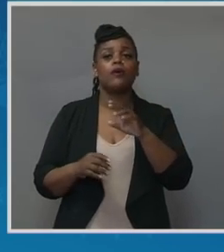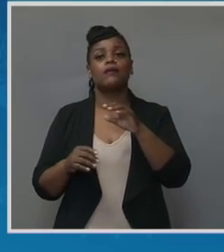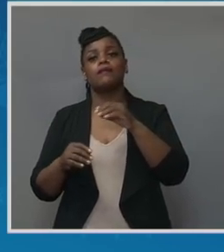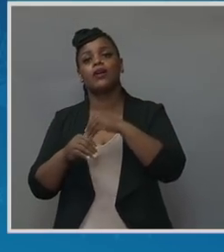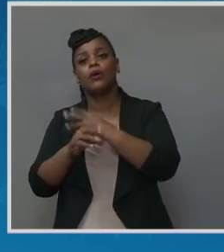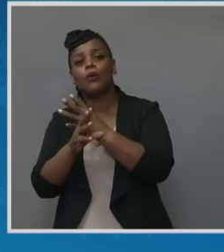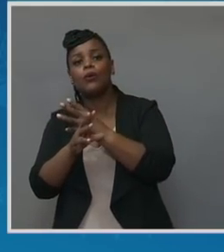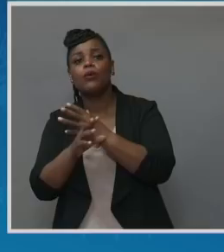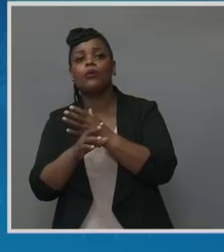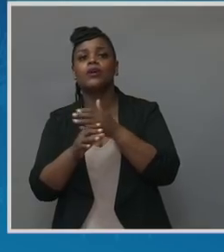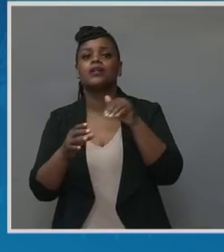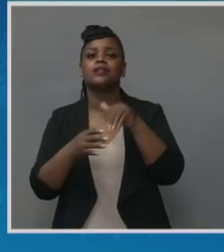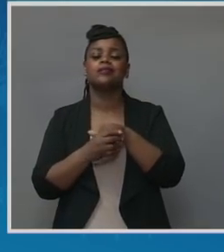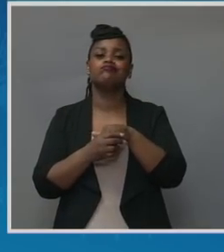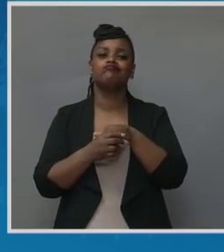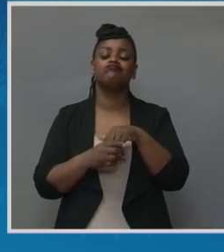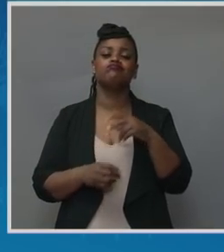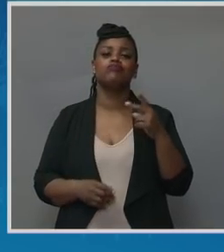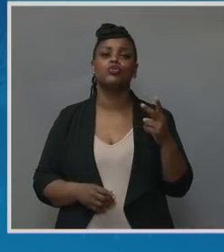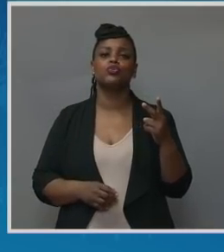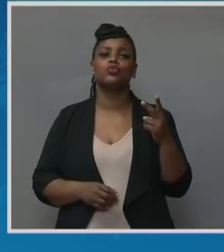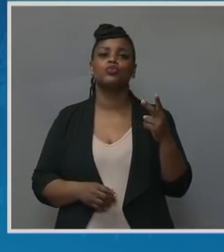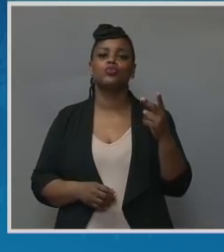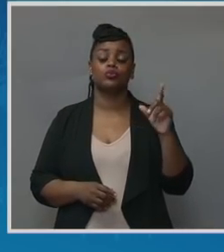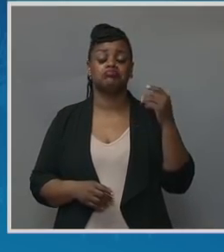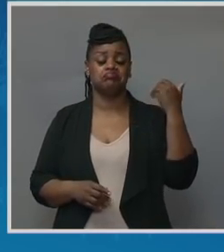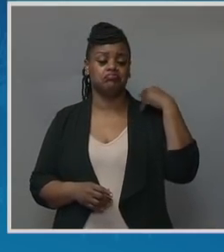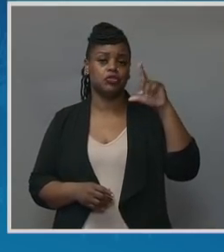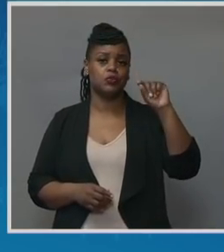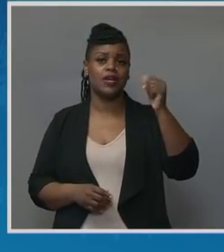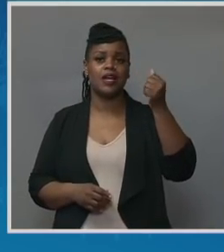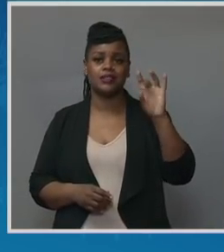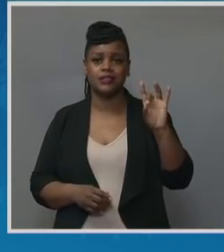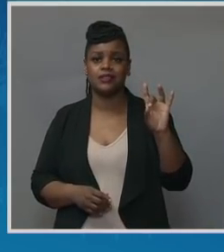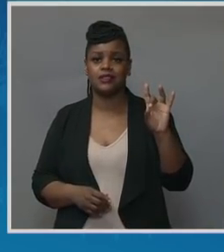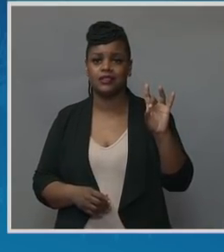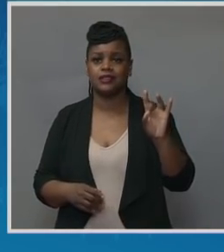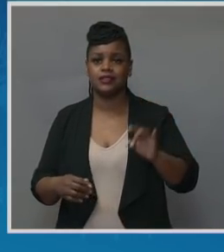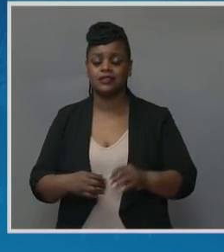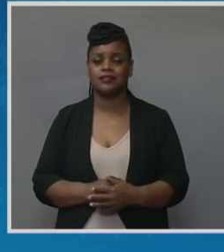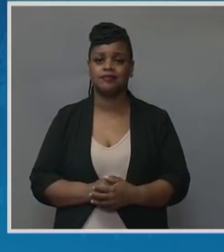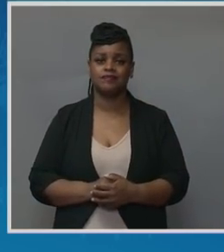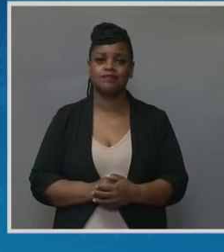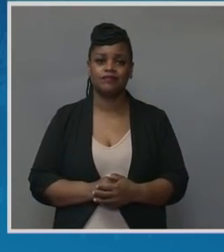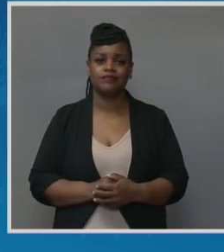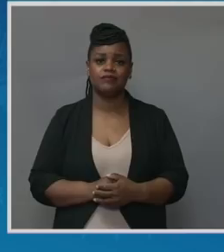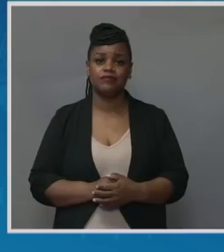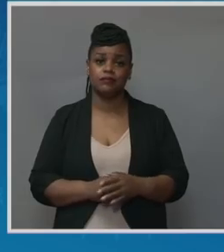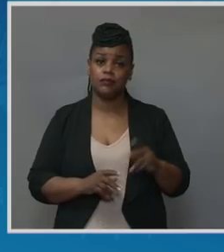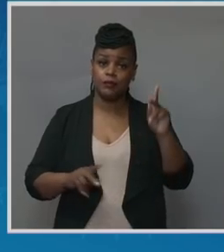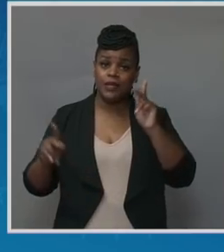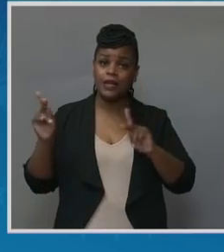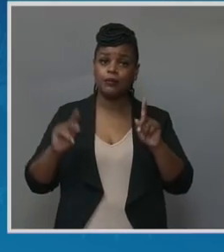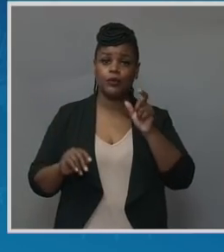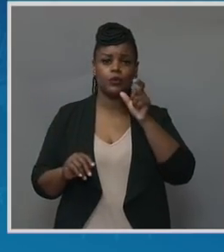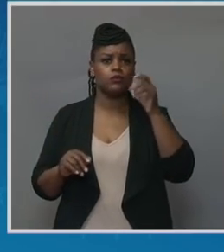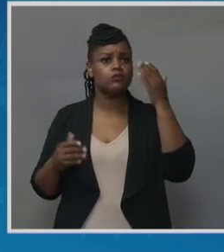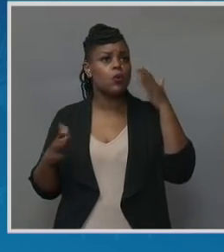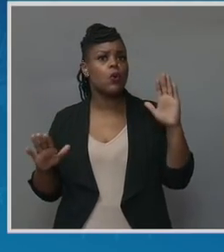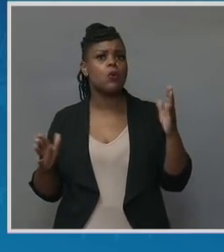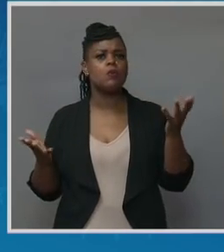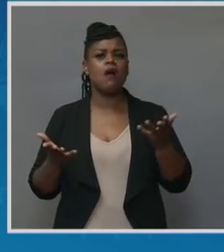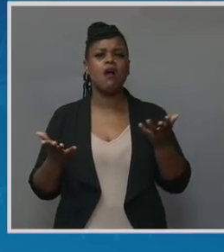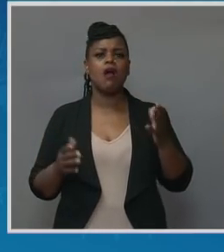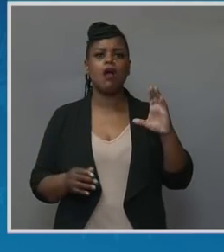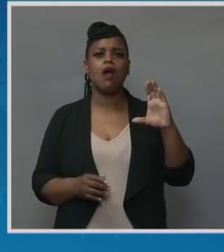In 2018, we donated the first Cuddle Cot. For those of you that are not knowledgeable about what a Cuddle Cot is, it's a cooling bassinet